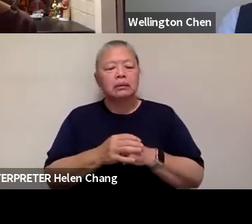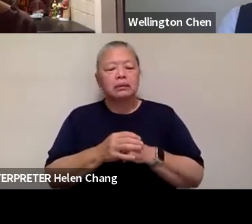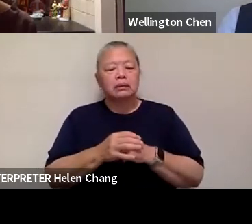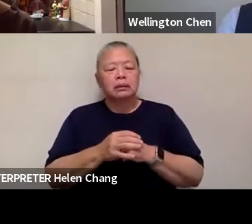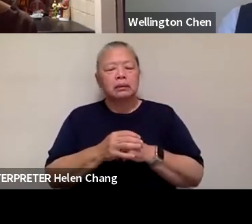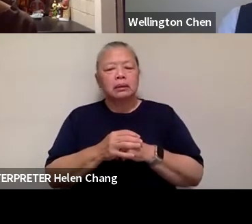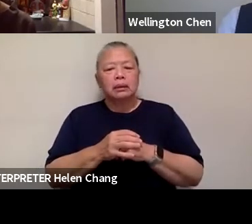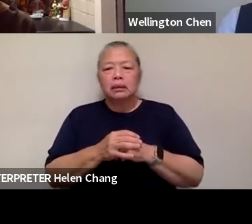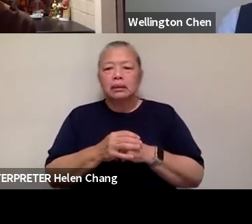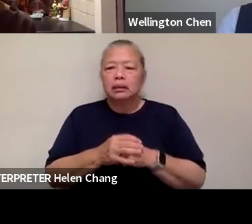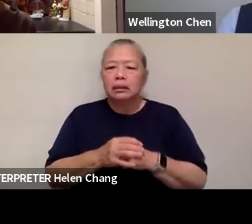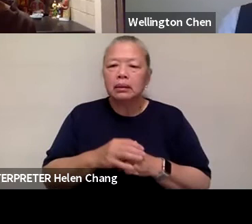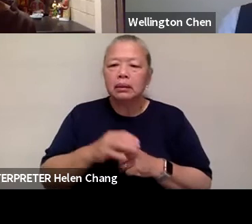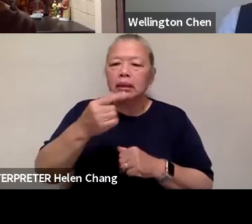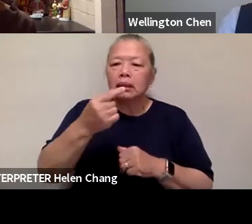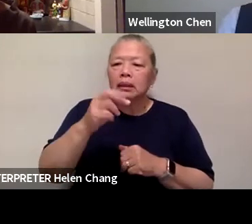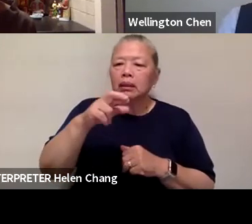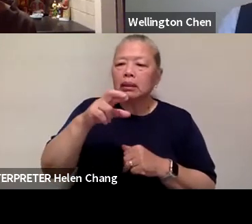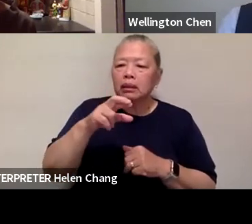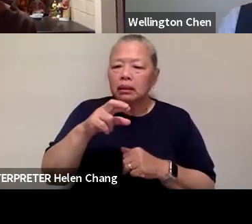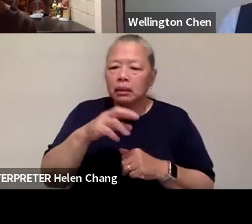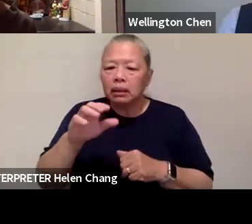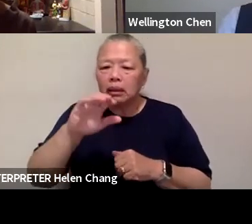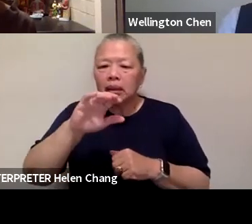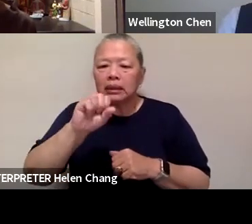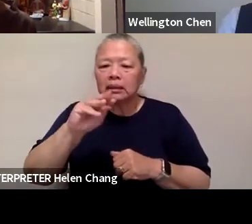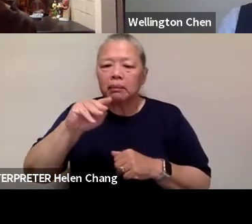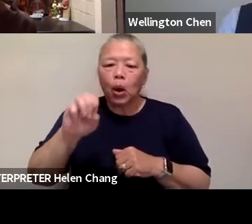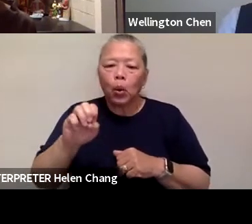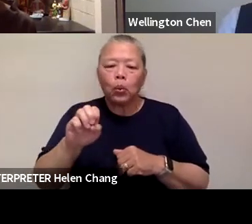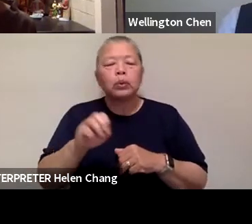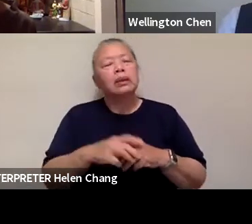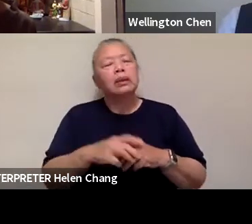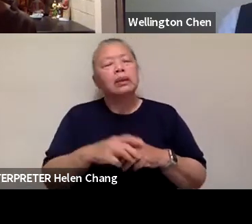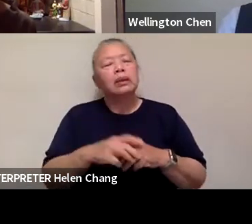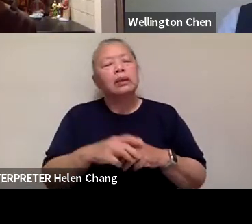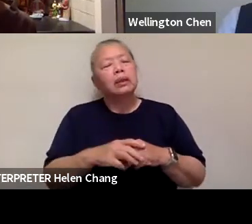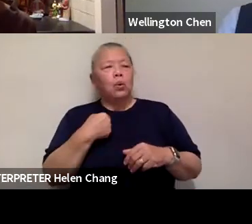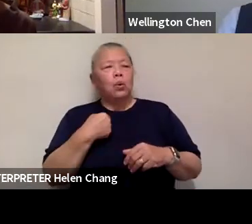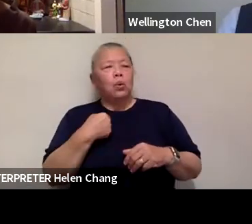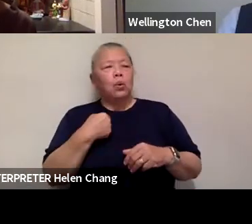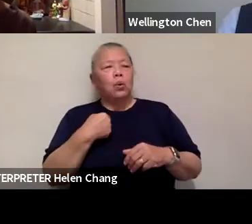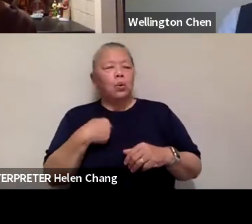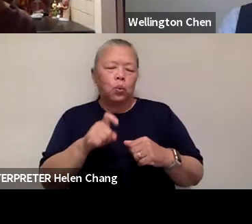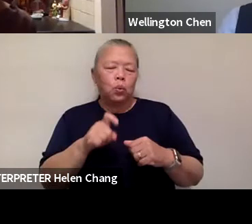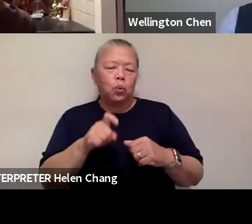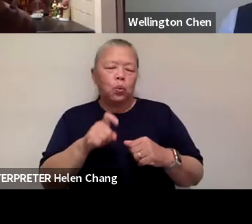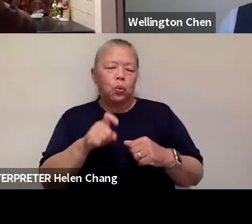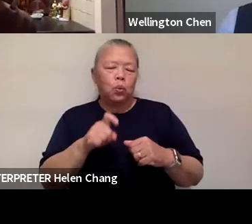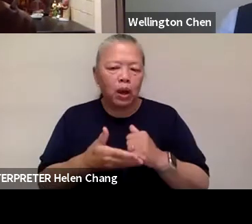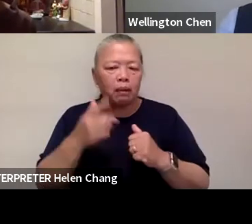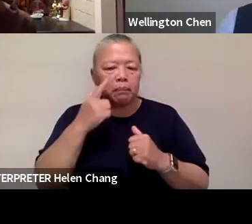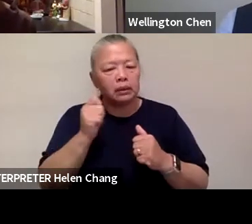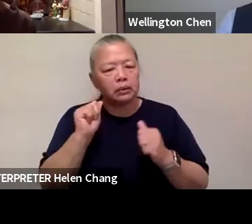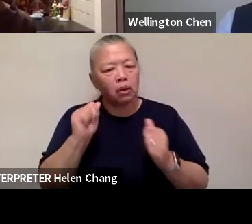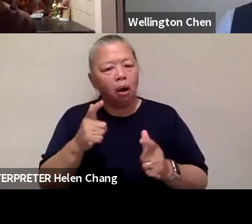Yeah, at the me, we say we got us, because really, I think that that's something that we're all realizing is